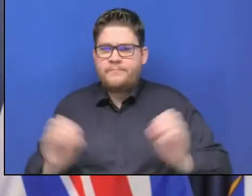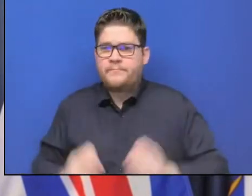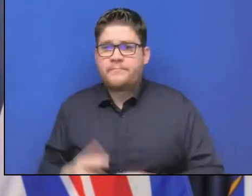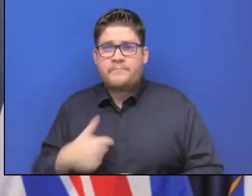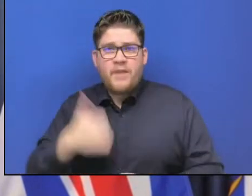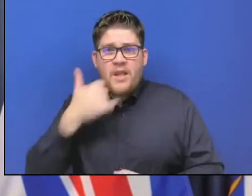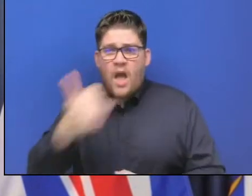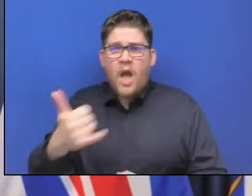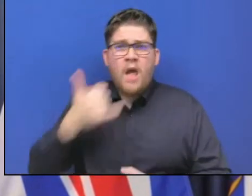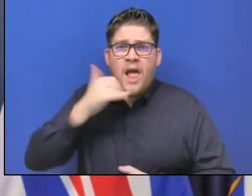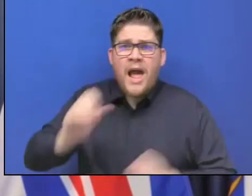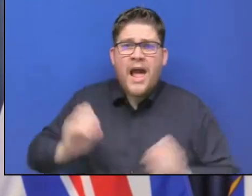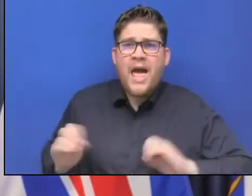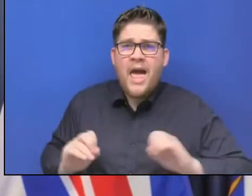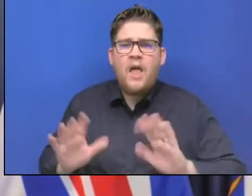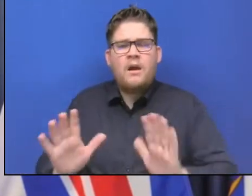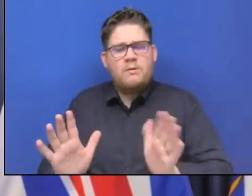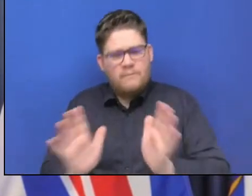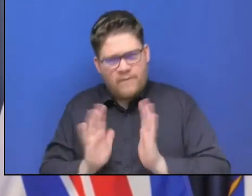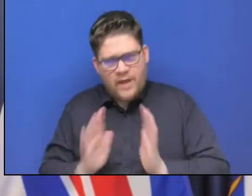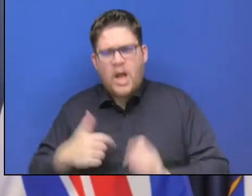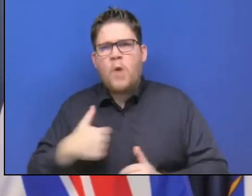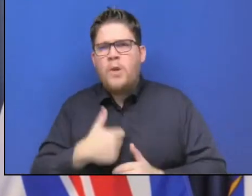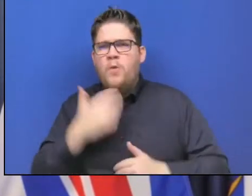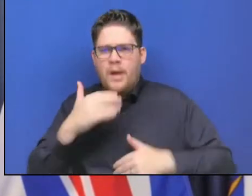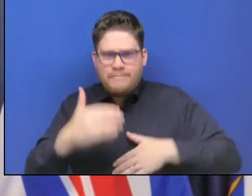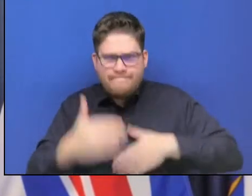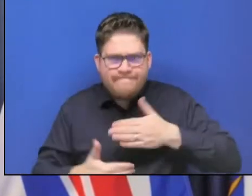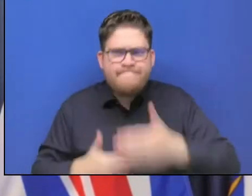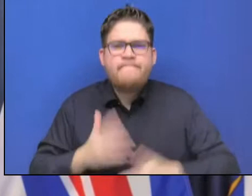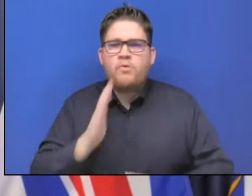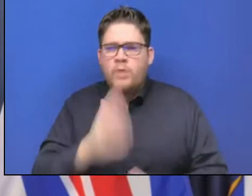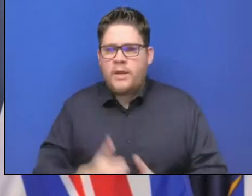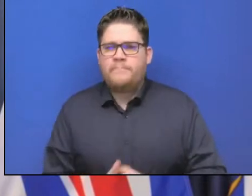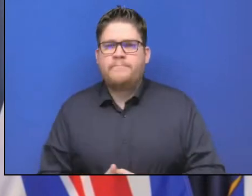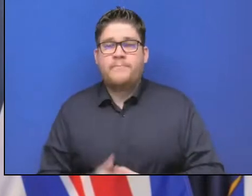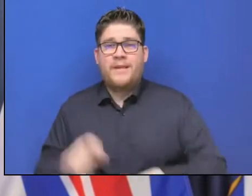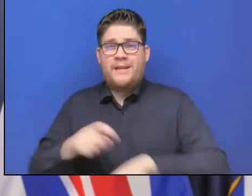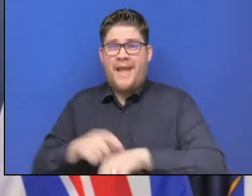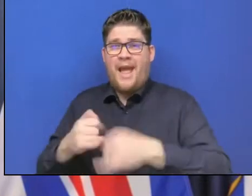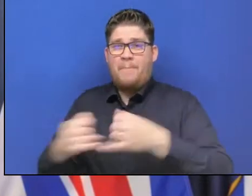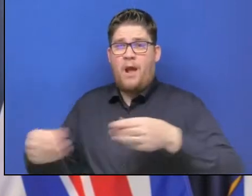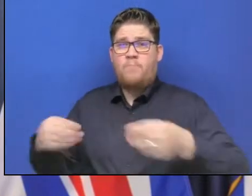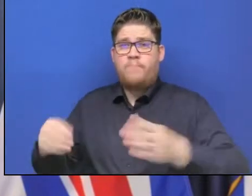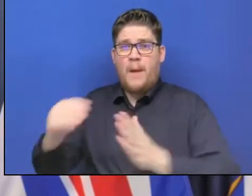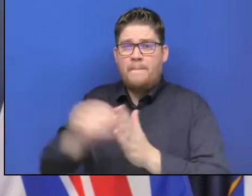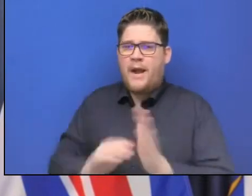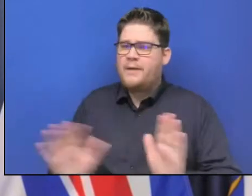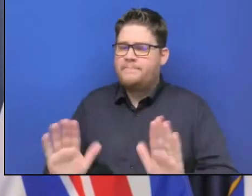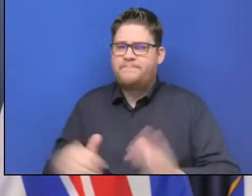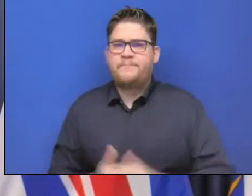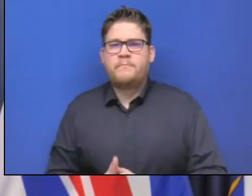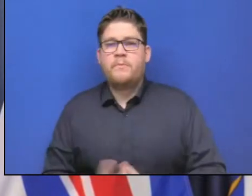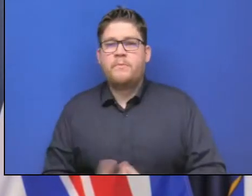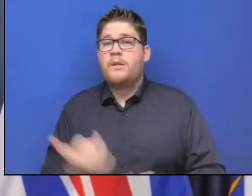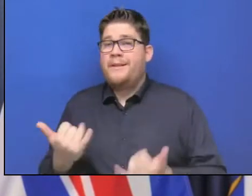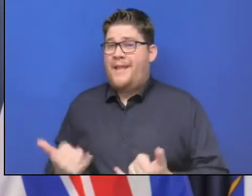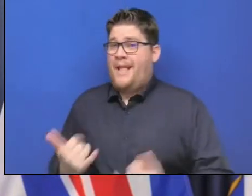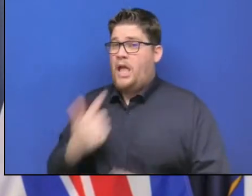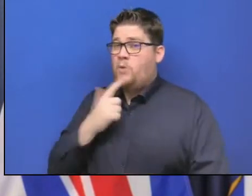get the $2,000. There is not a cut-off date and I can tell you that Red Cross is working on that situation.